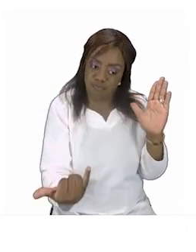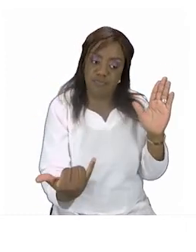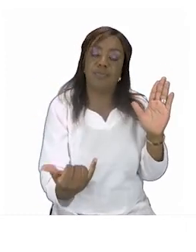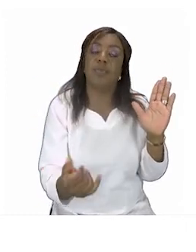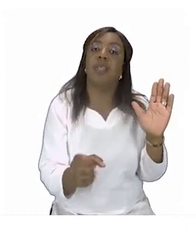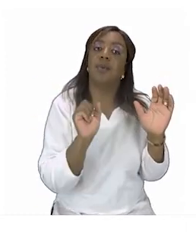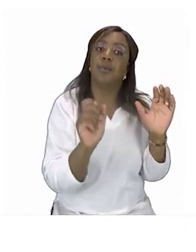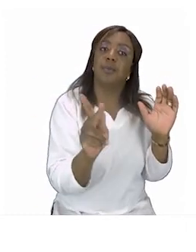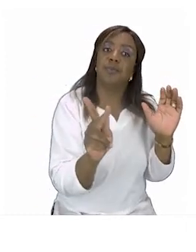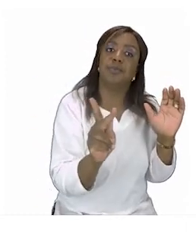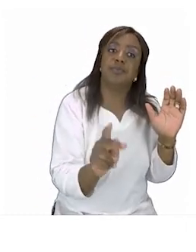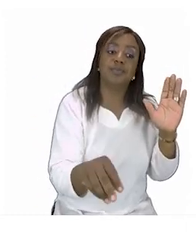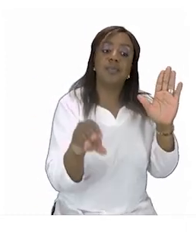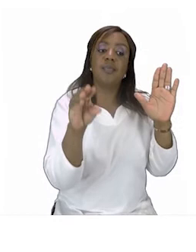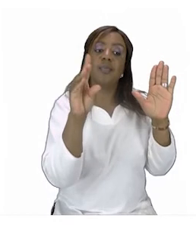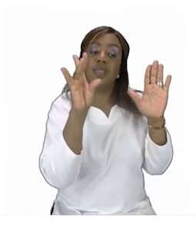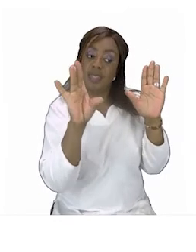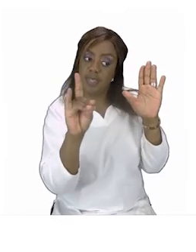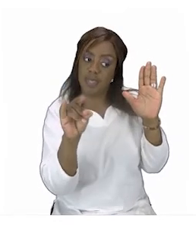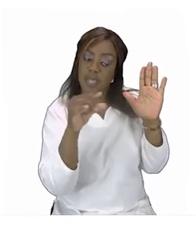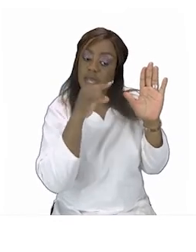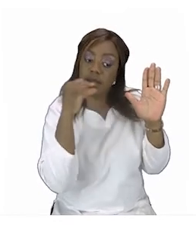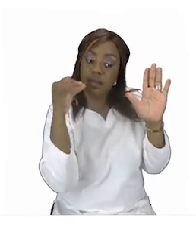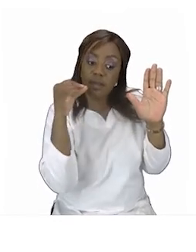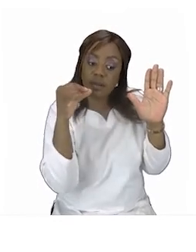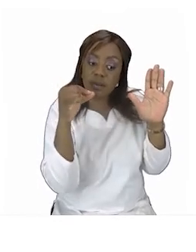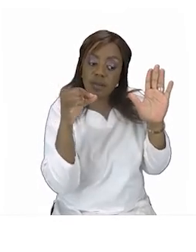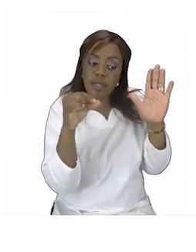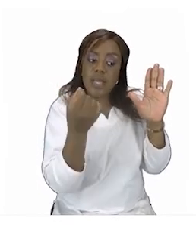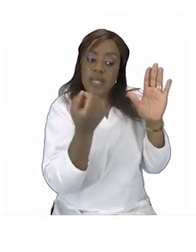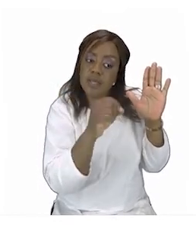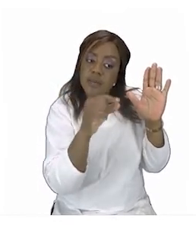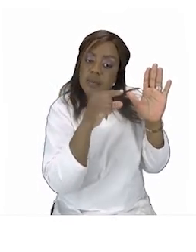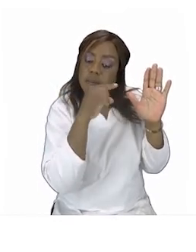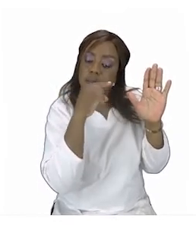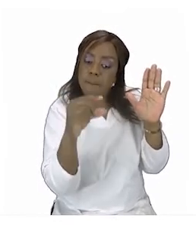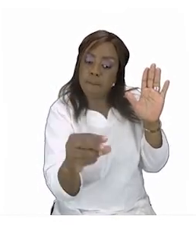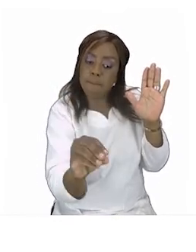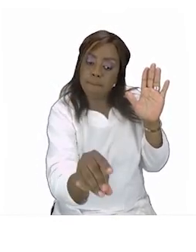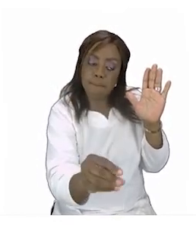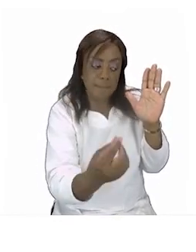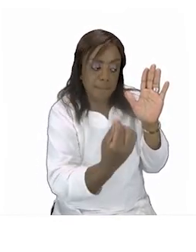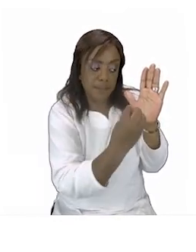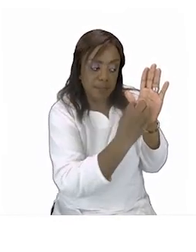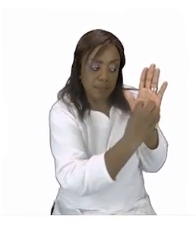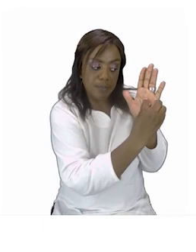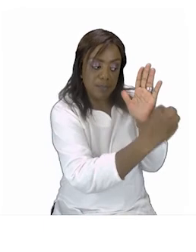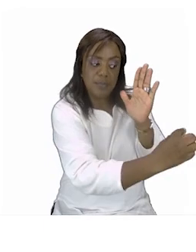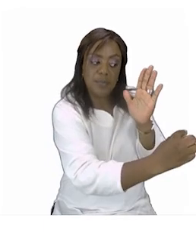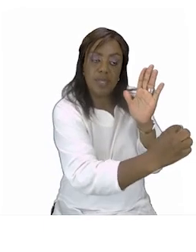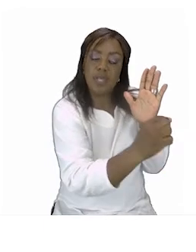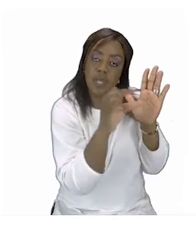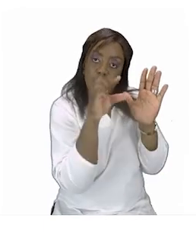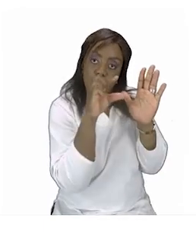get that ball so what you are going to do is write the name dog where you can